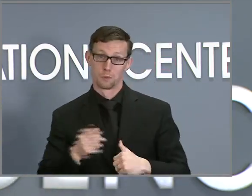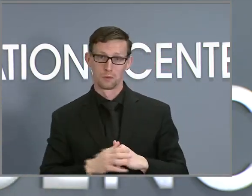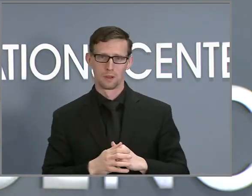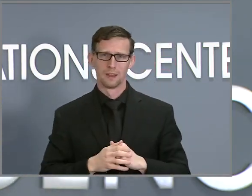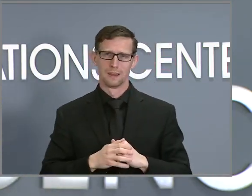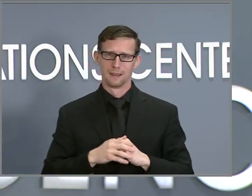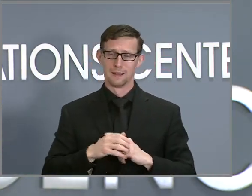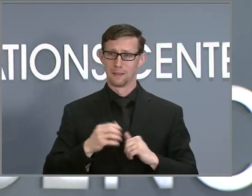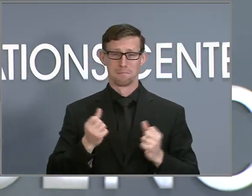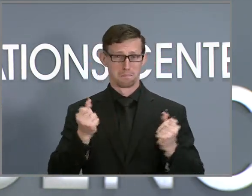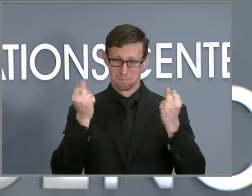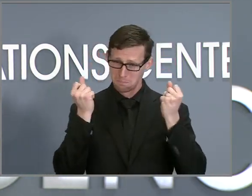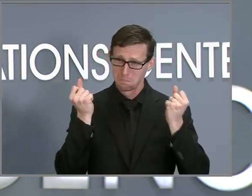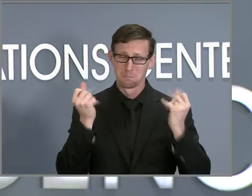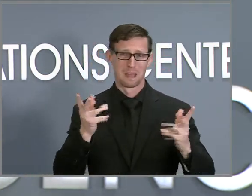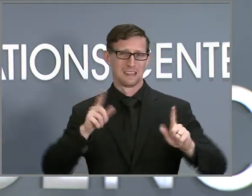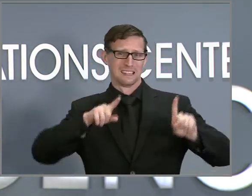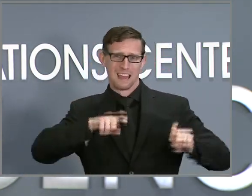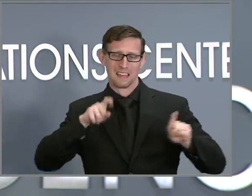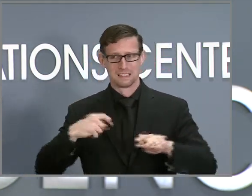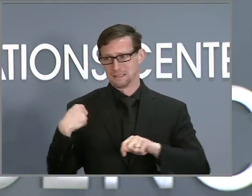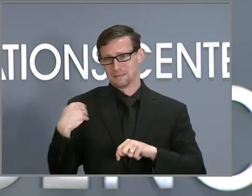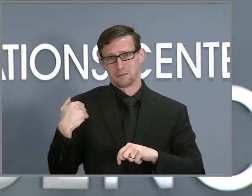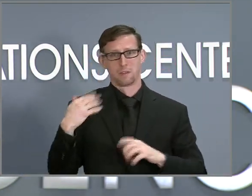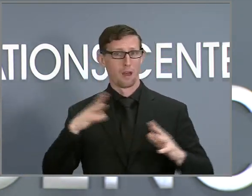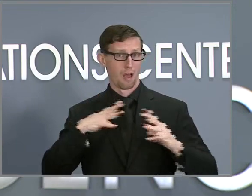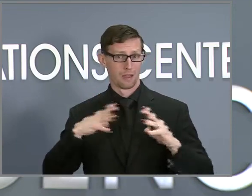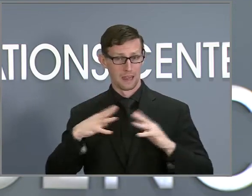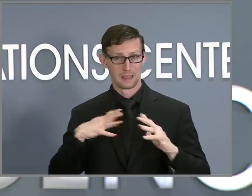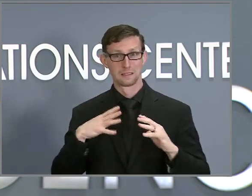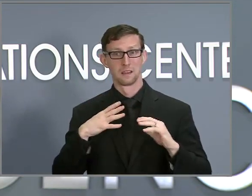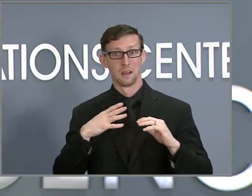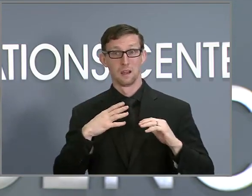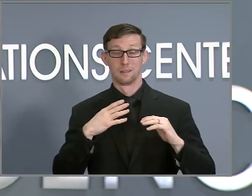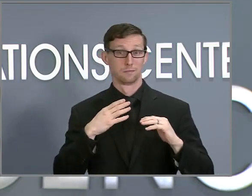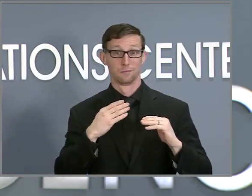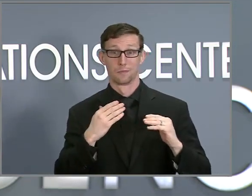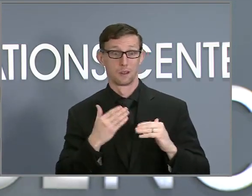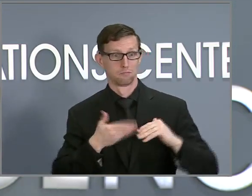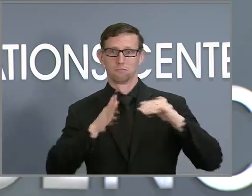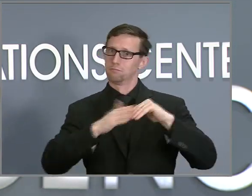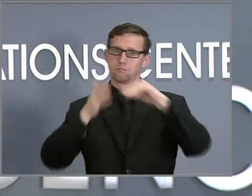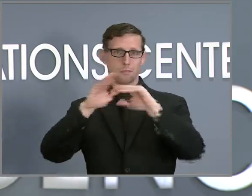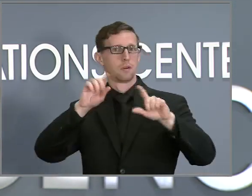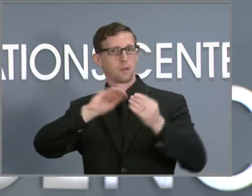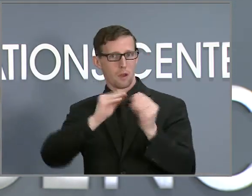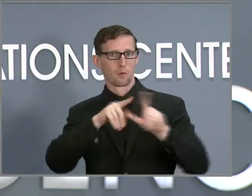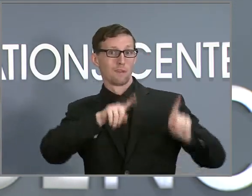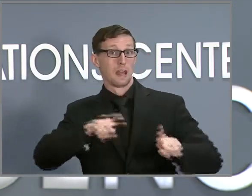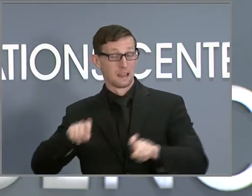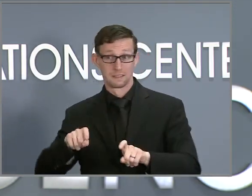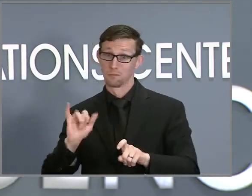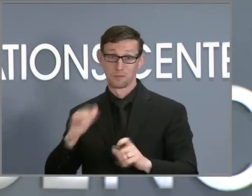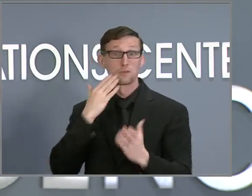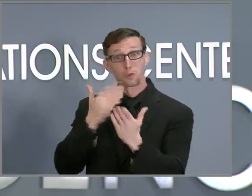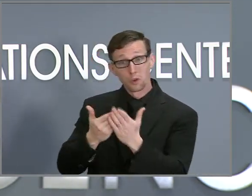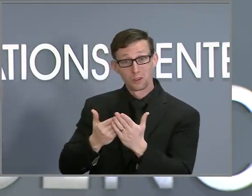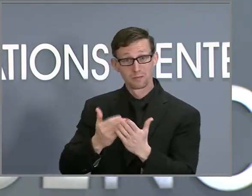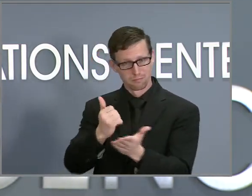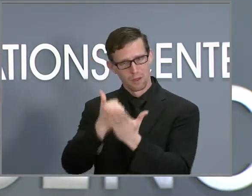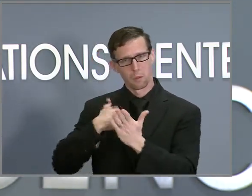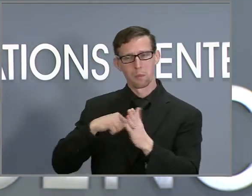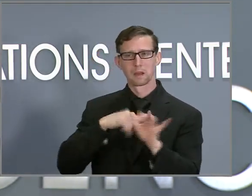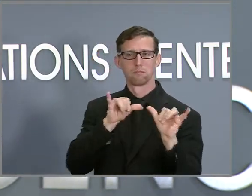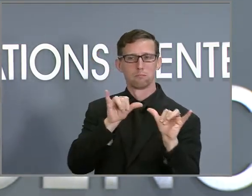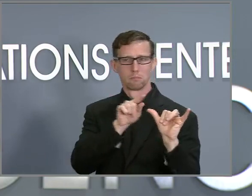of tests over the holidays, and that's a positive thing. And one of the things we've been doing is working